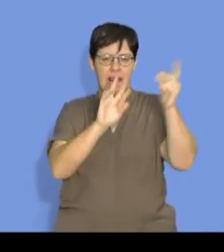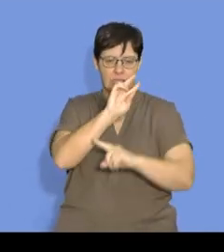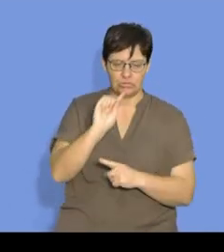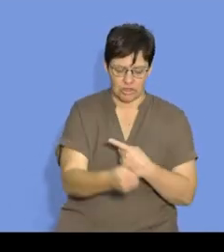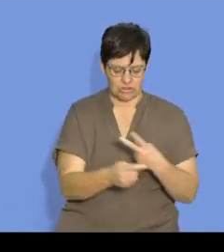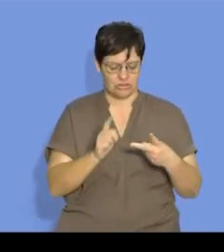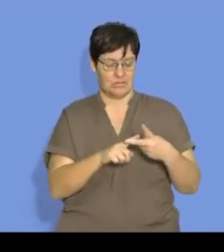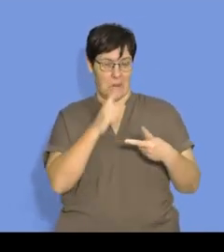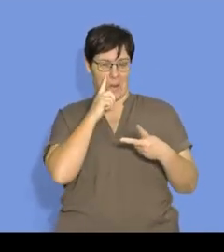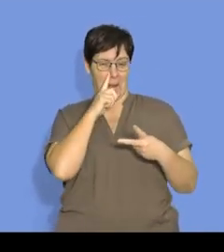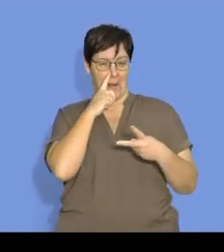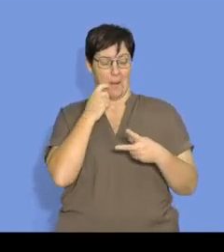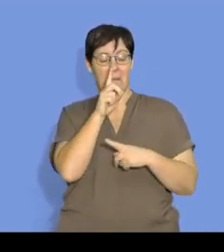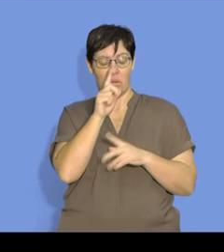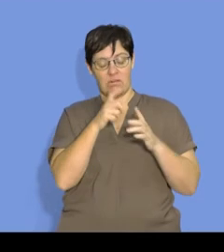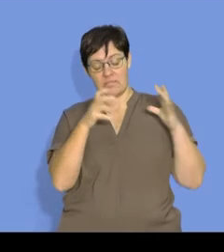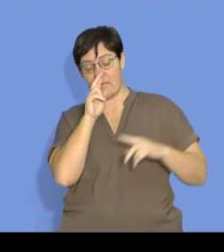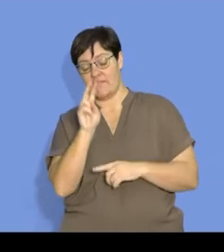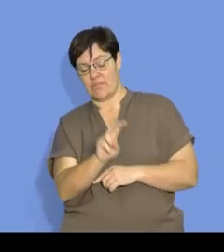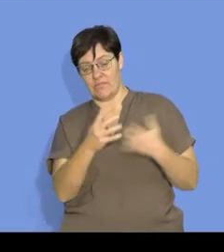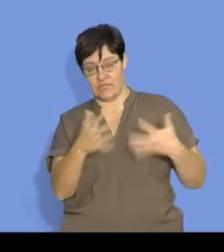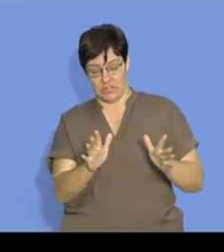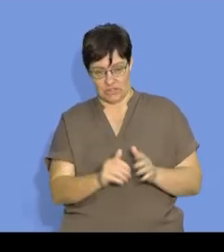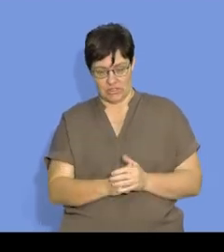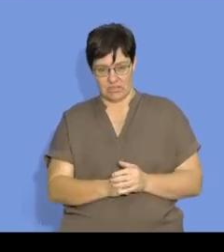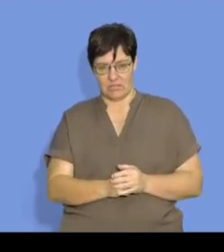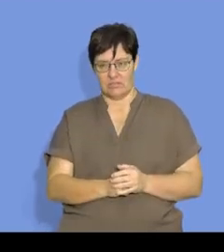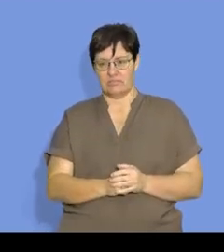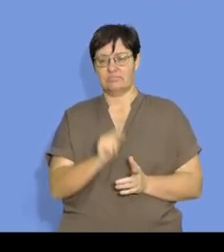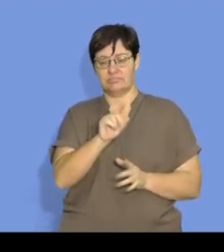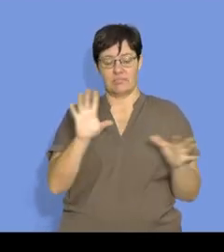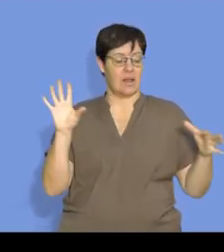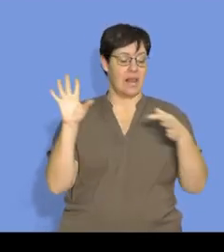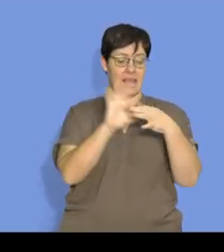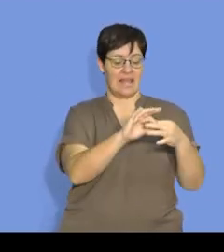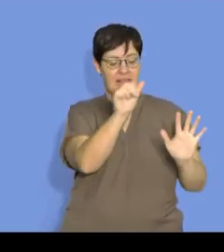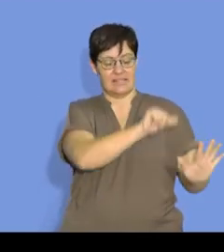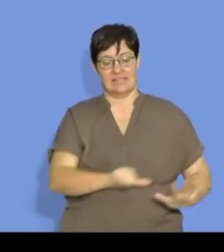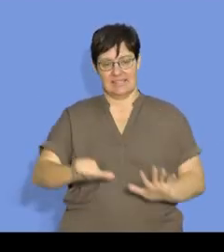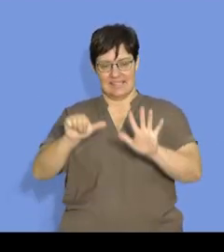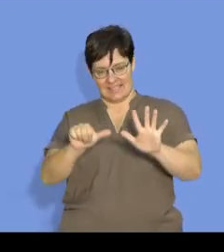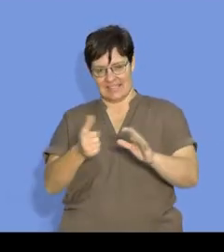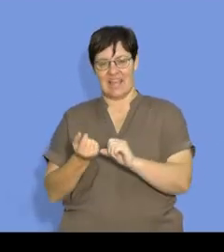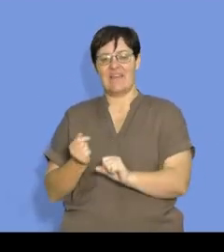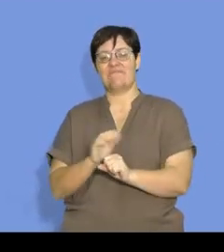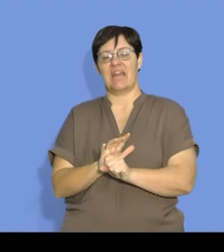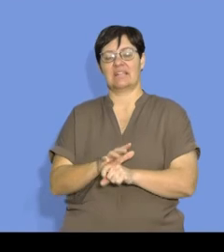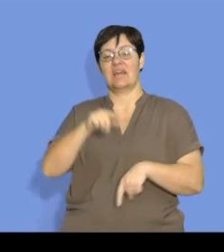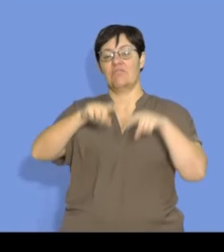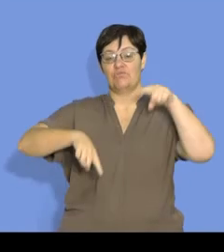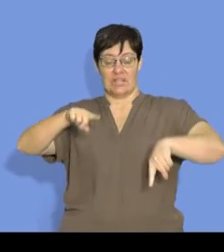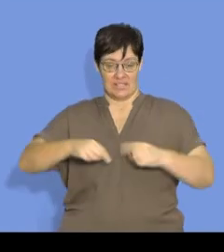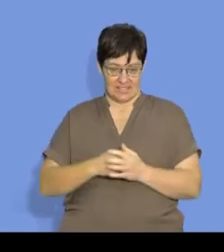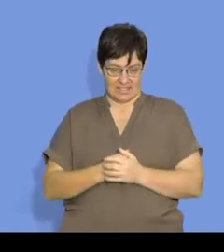We looked at the macroscopic view, and we linked that to the factors affecting the rate of a chemical